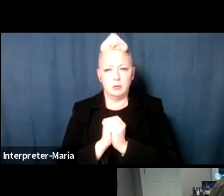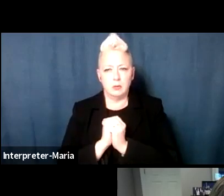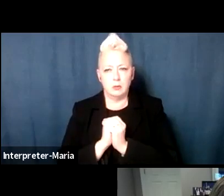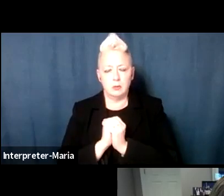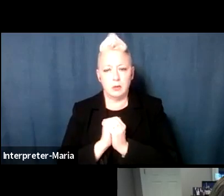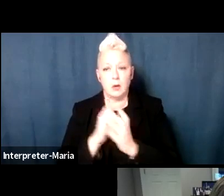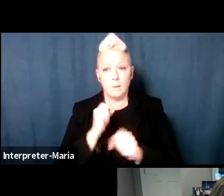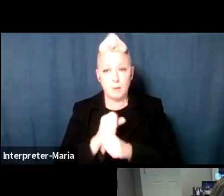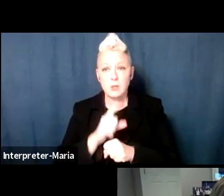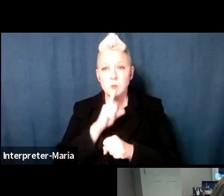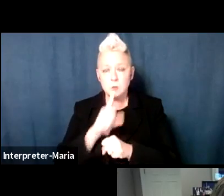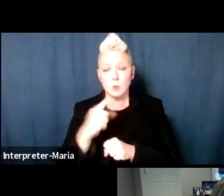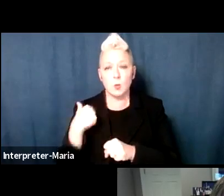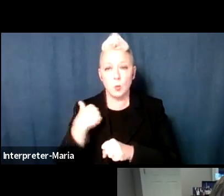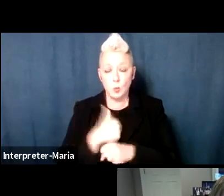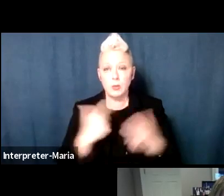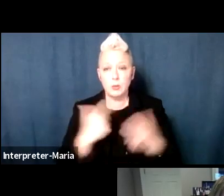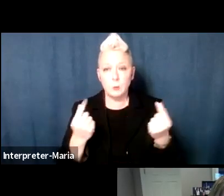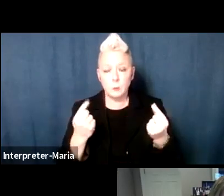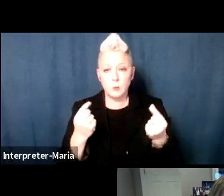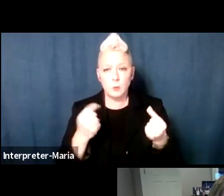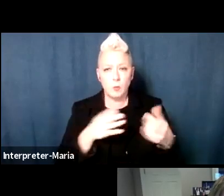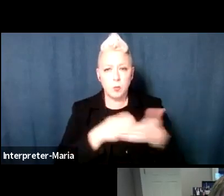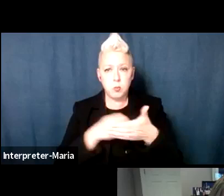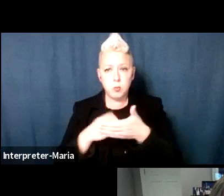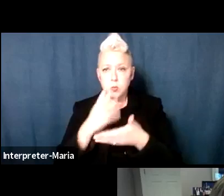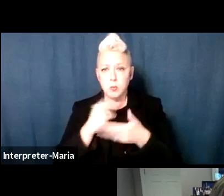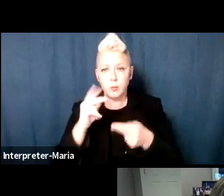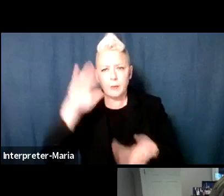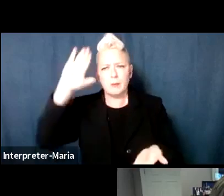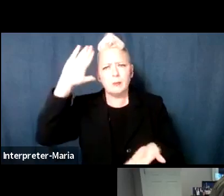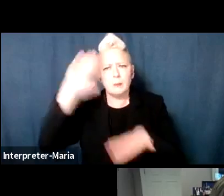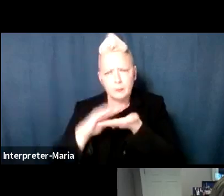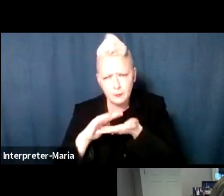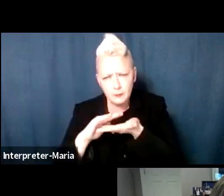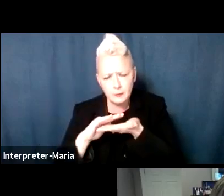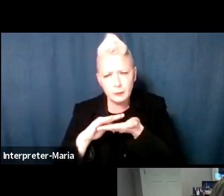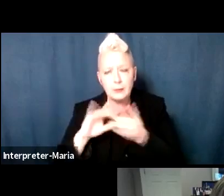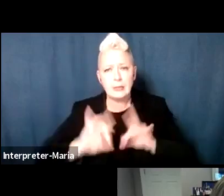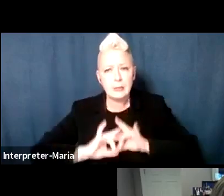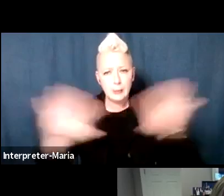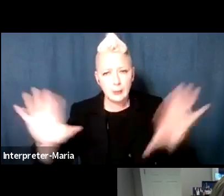reduce anti-Semitism and make it clear that it's absolutely unacceptable.